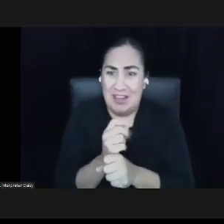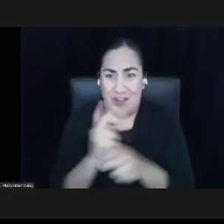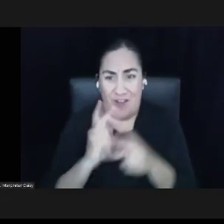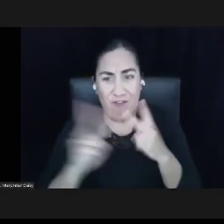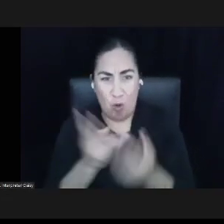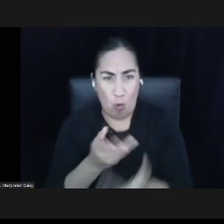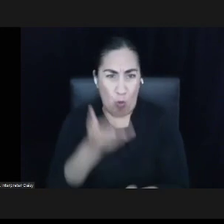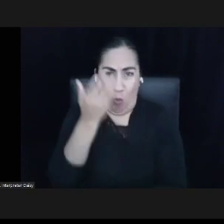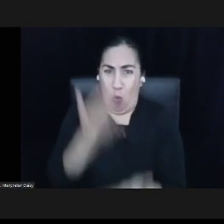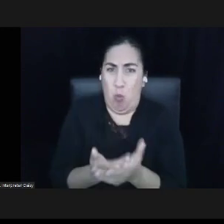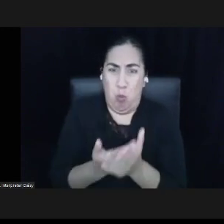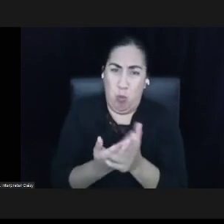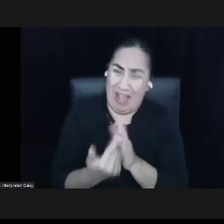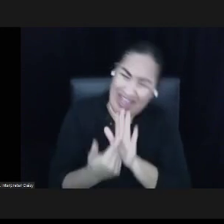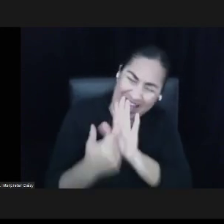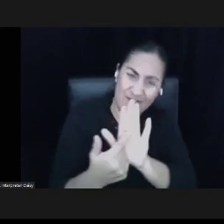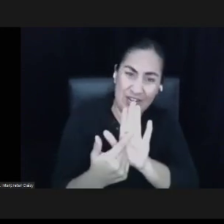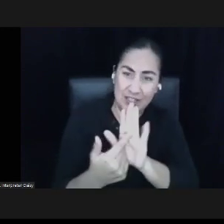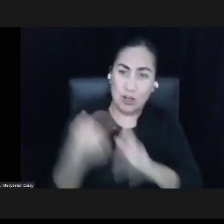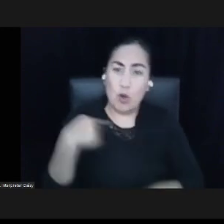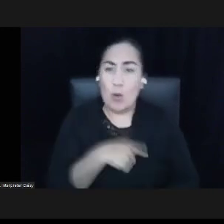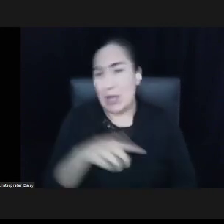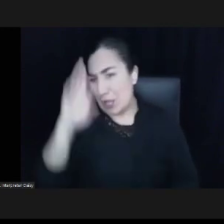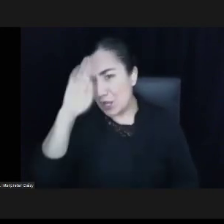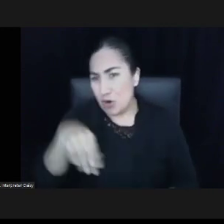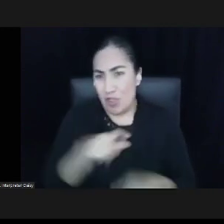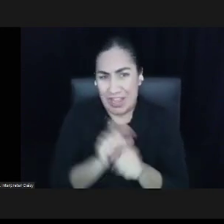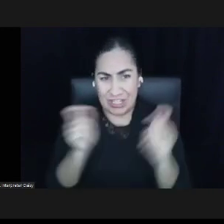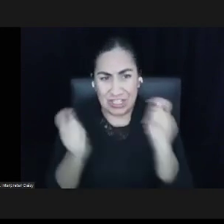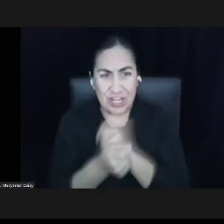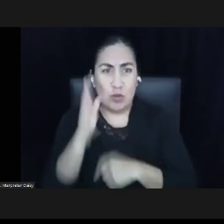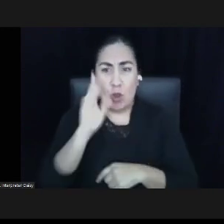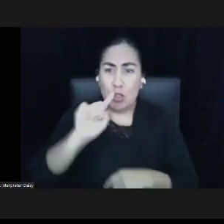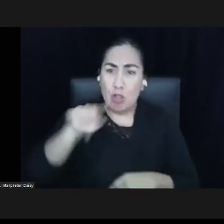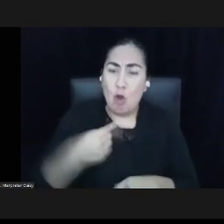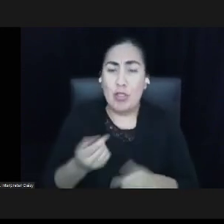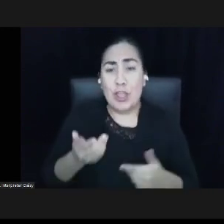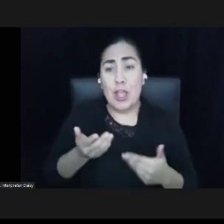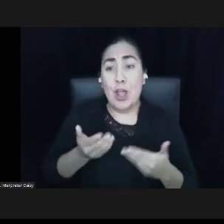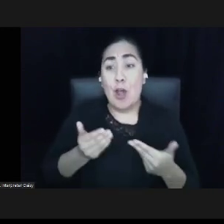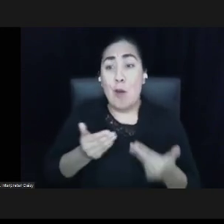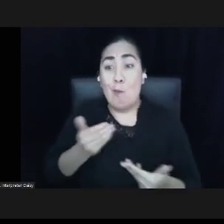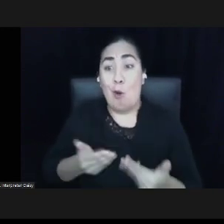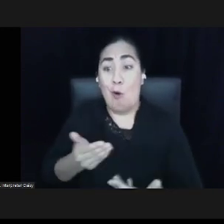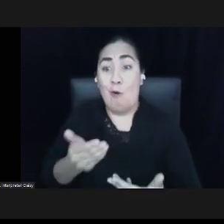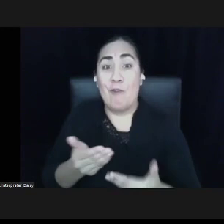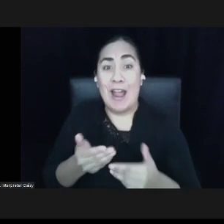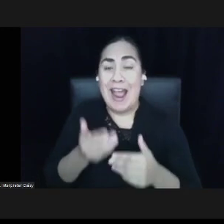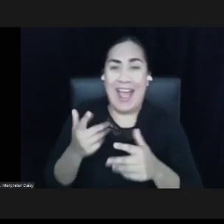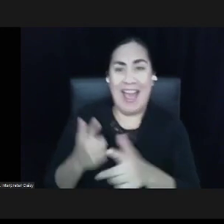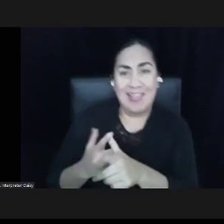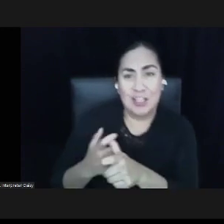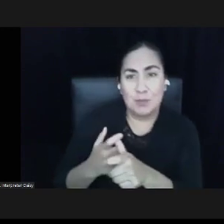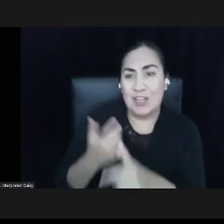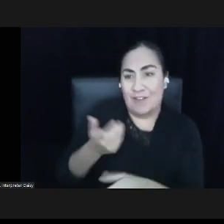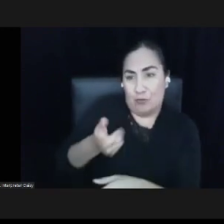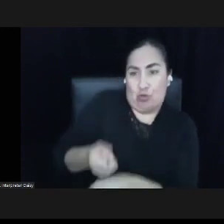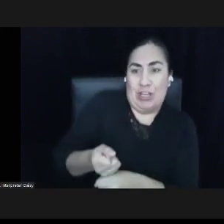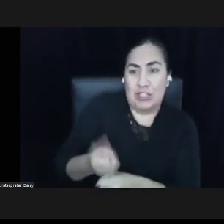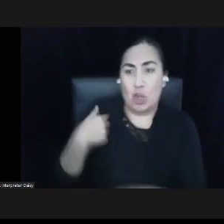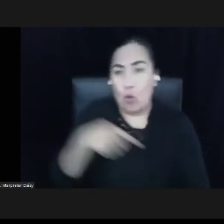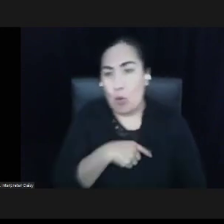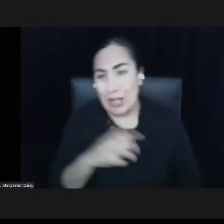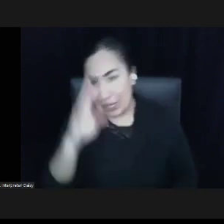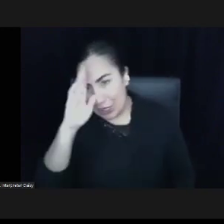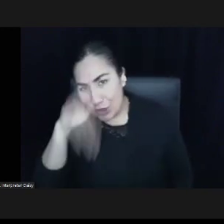You know, we know that change will only move at the speed of trust. And we know that it's going to take,